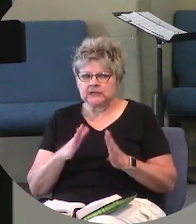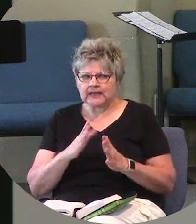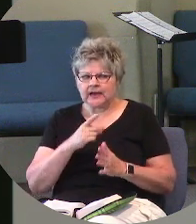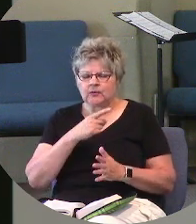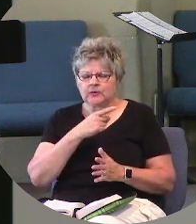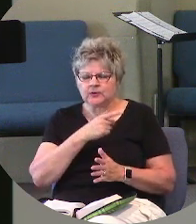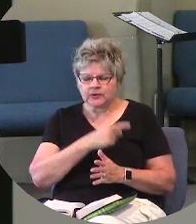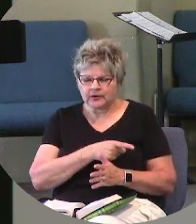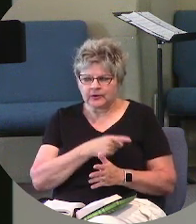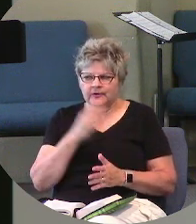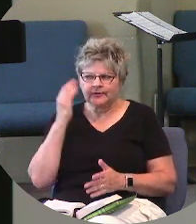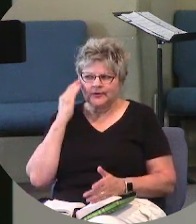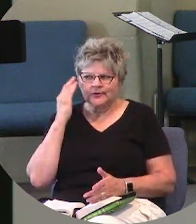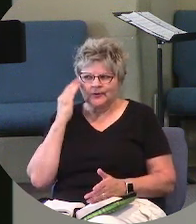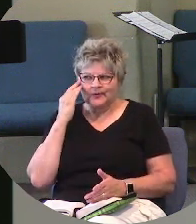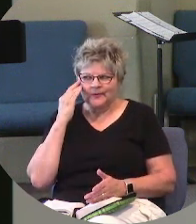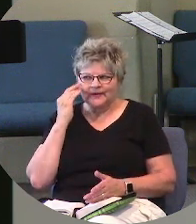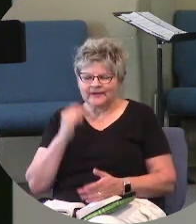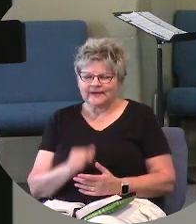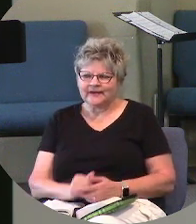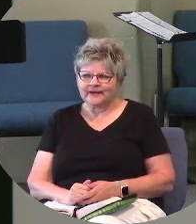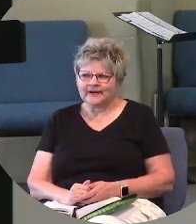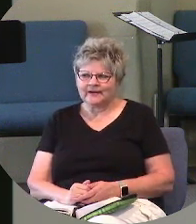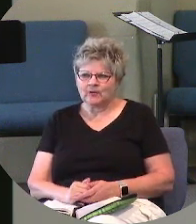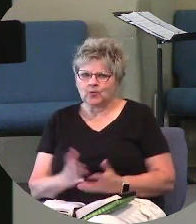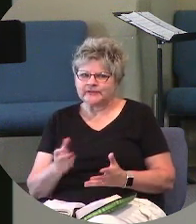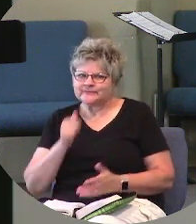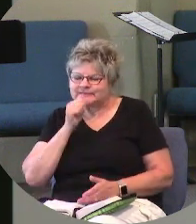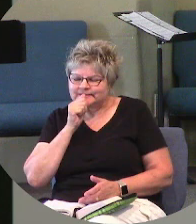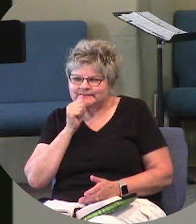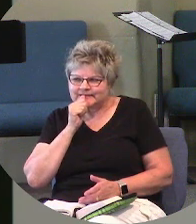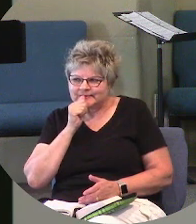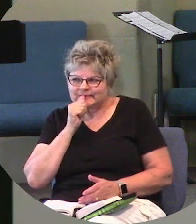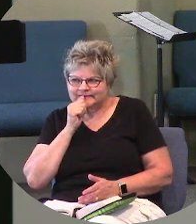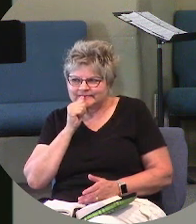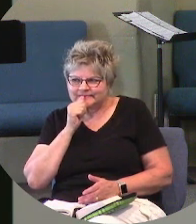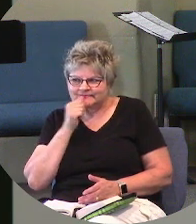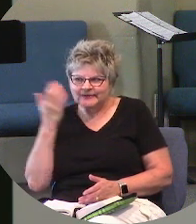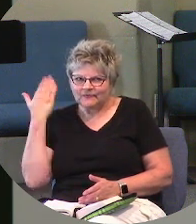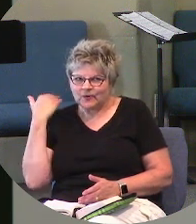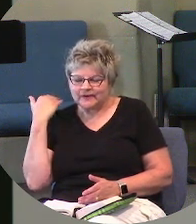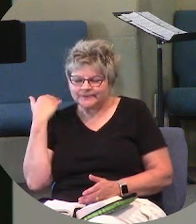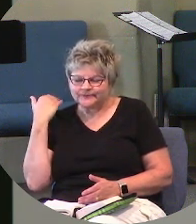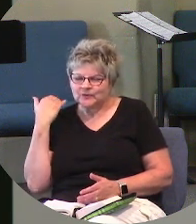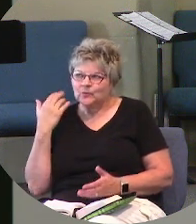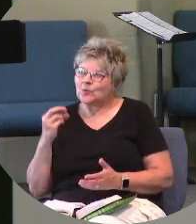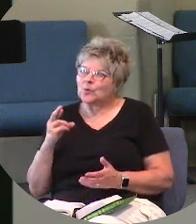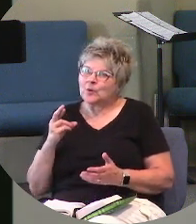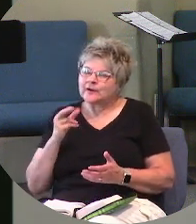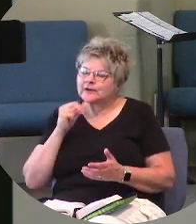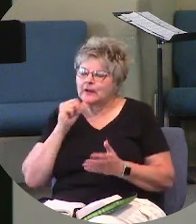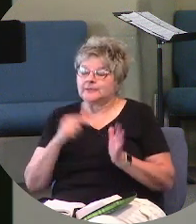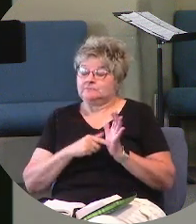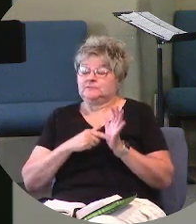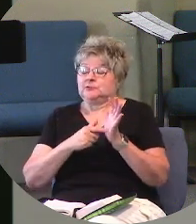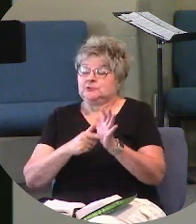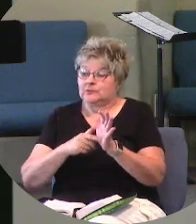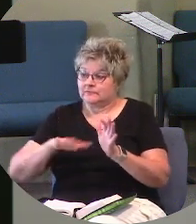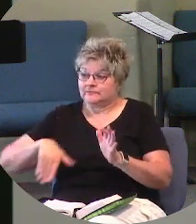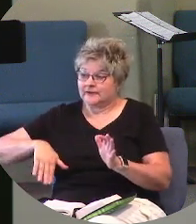on what has been a secret or has not been revealed